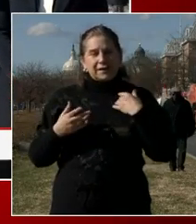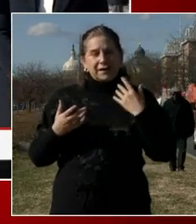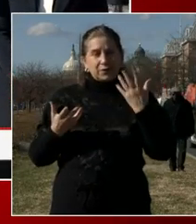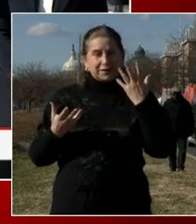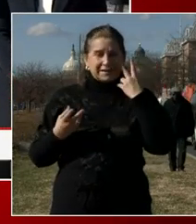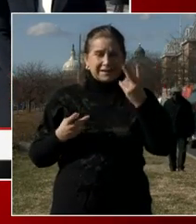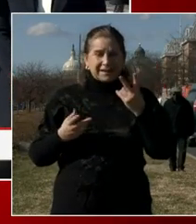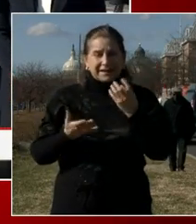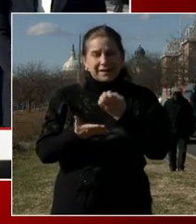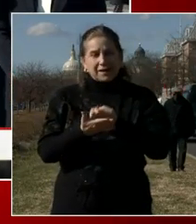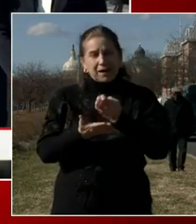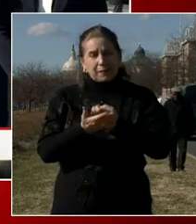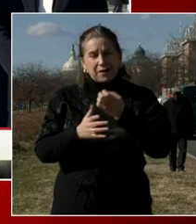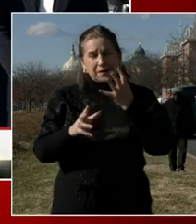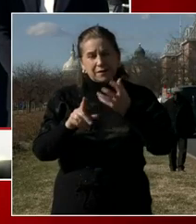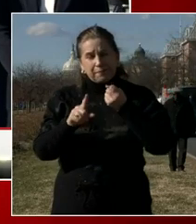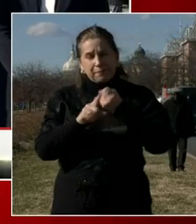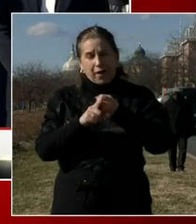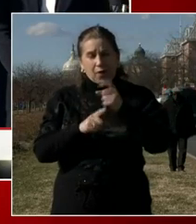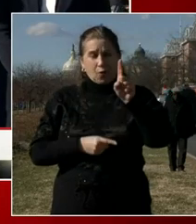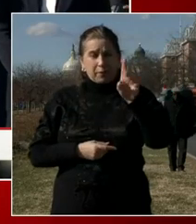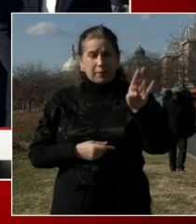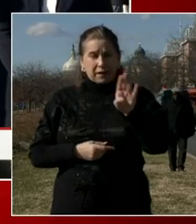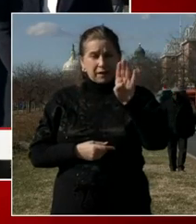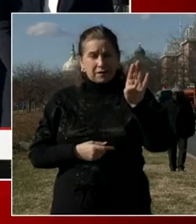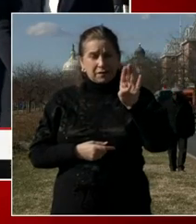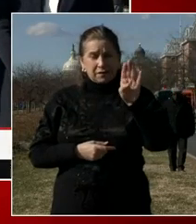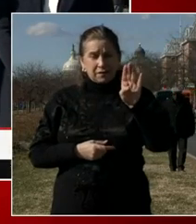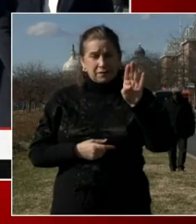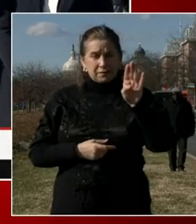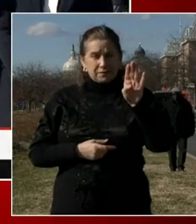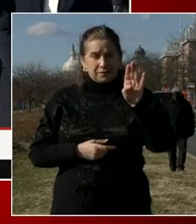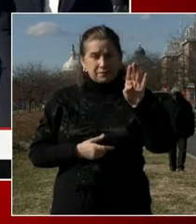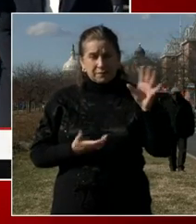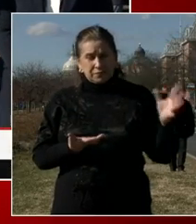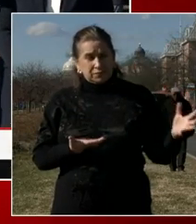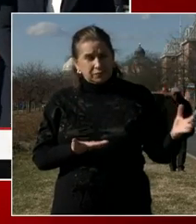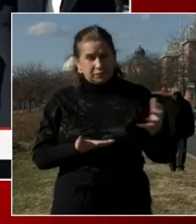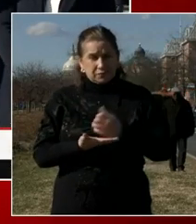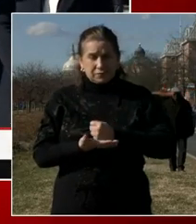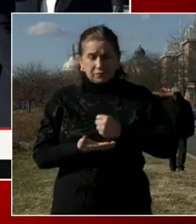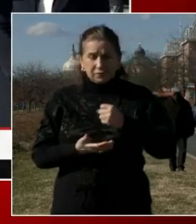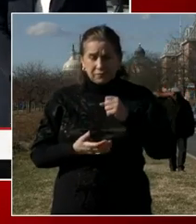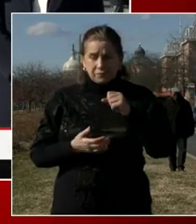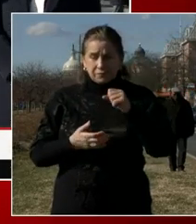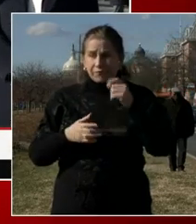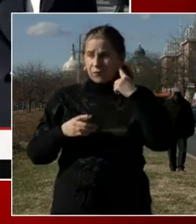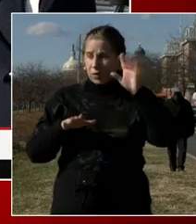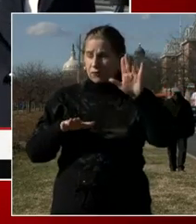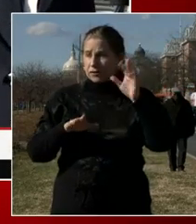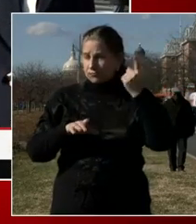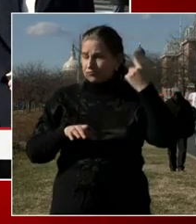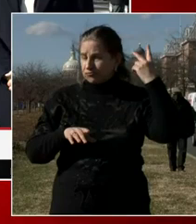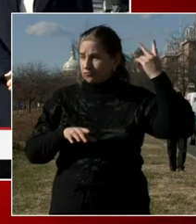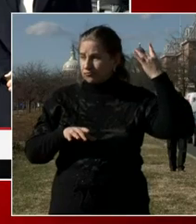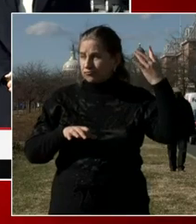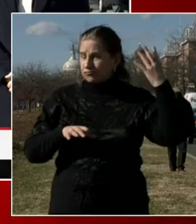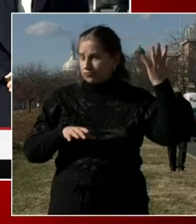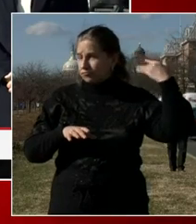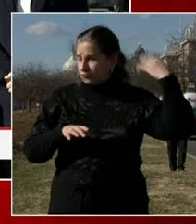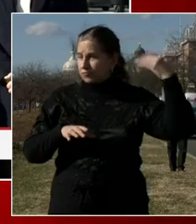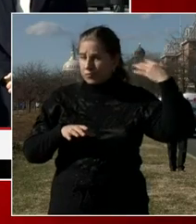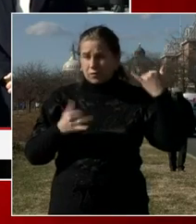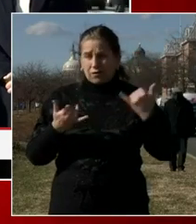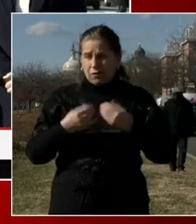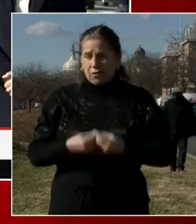individuals coming to Washington DC for the inauguration. And that's not going to happen this year. We're happy that we've got the 25,000